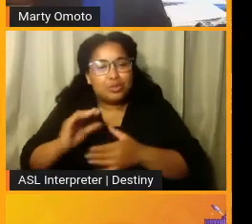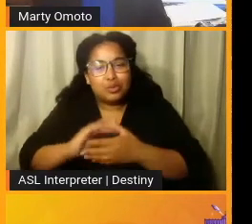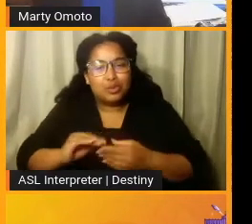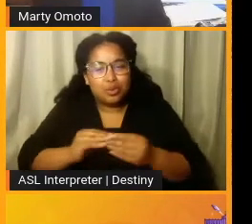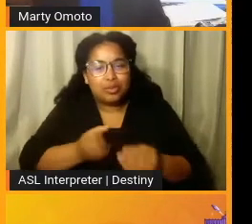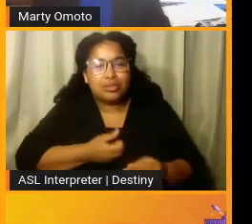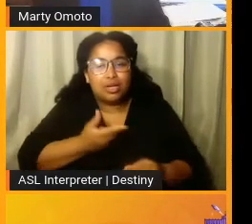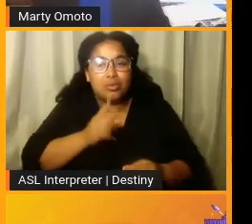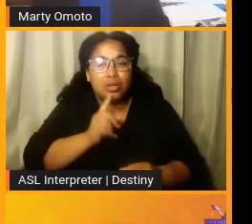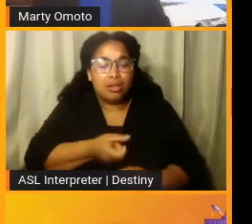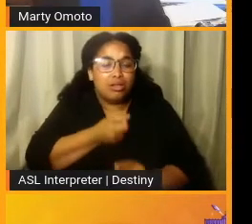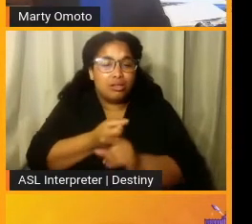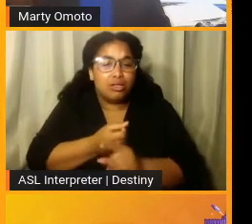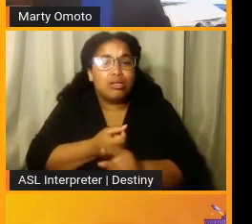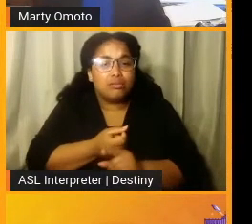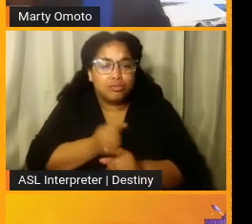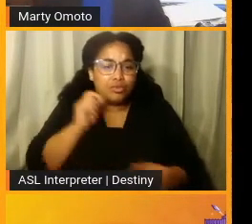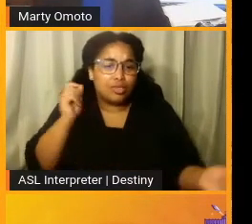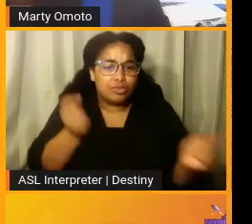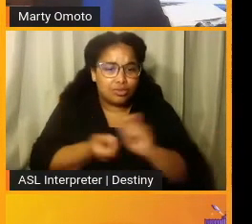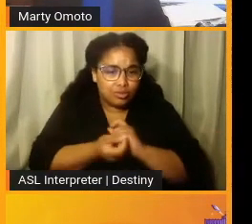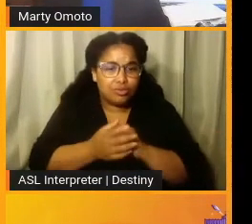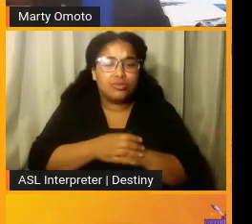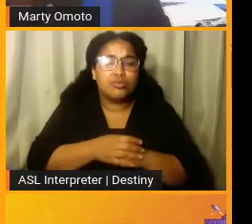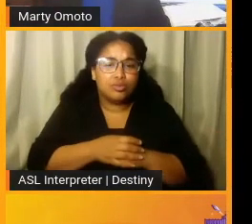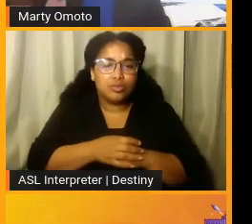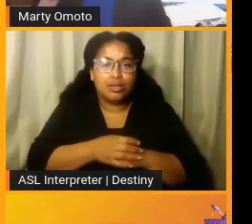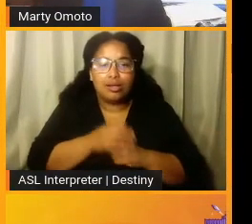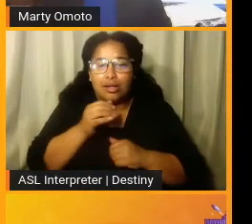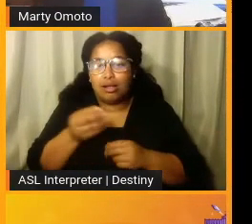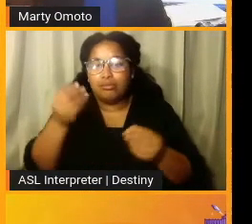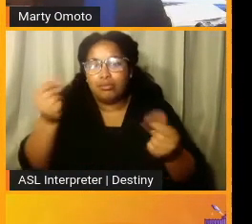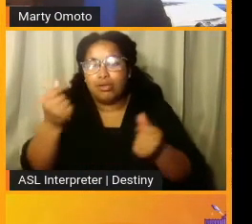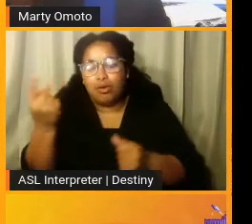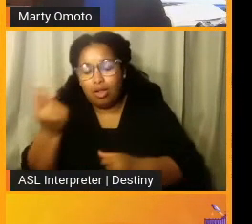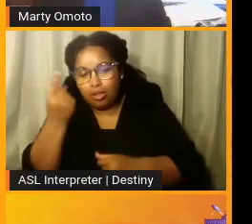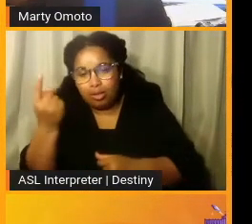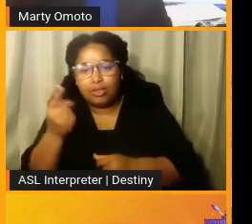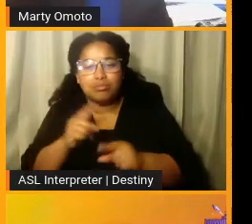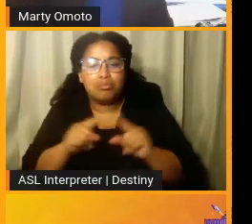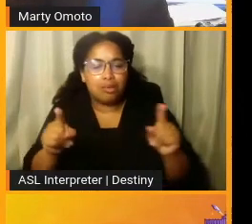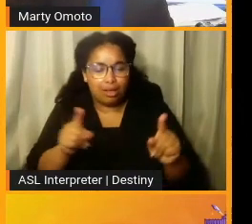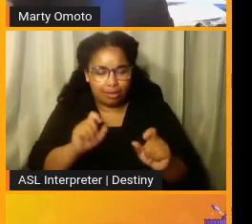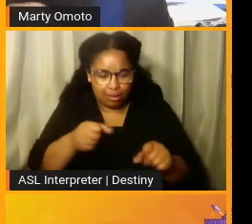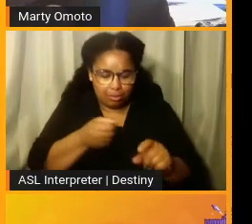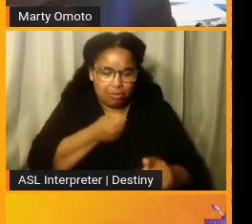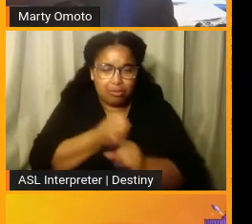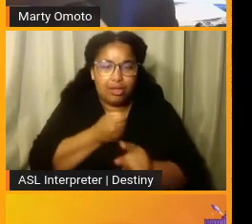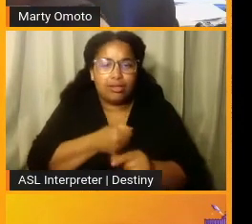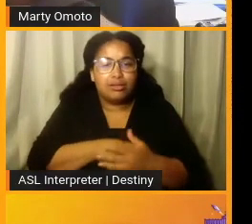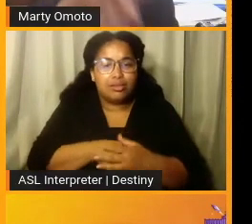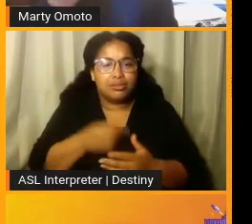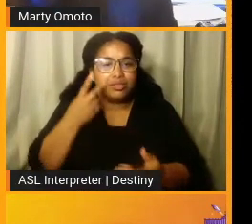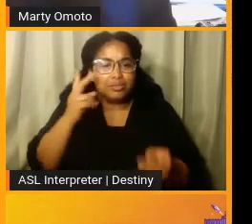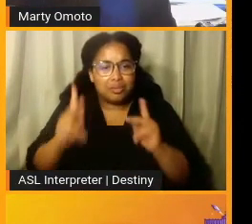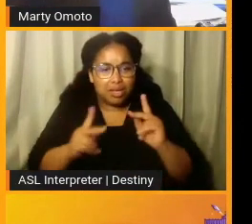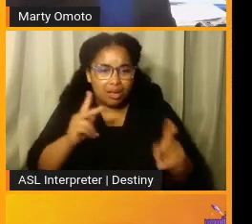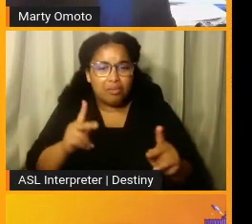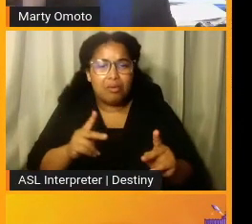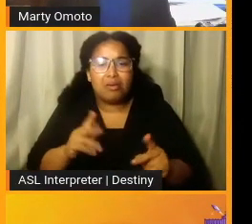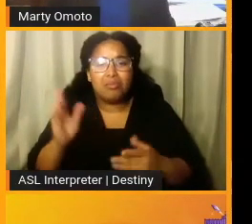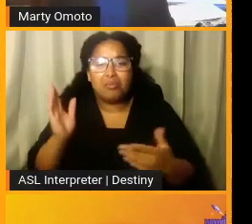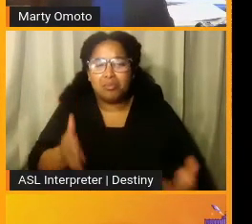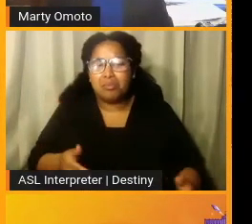makes a difference. And maybe the difference doesn't always happen immediately, but it does. And so if you notice, there are people bringing,